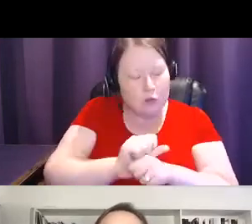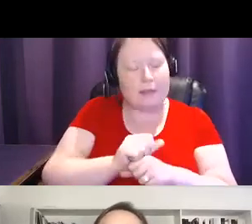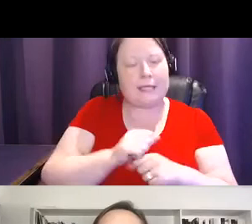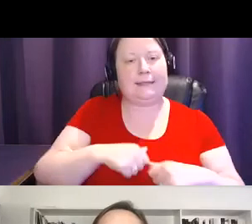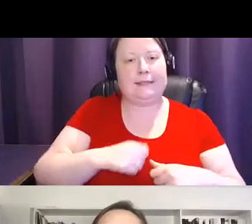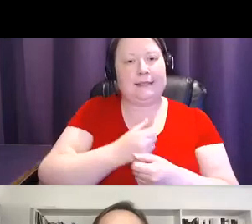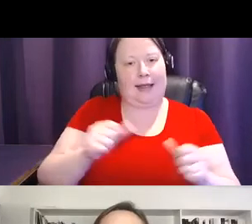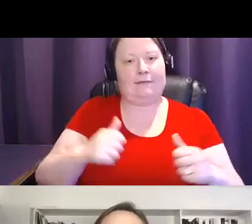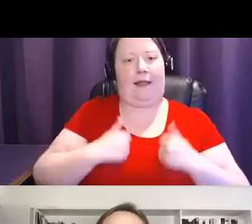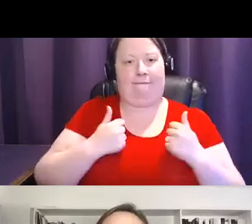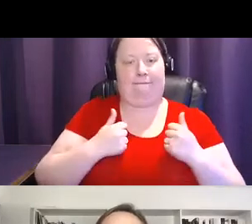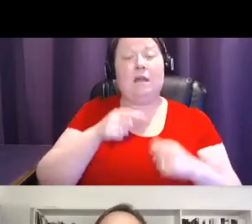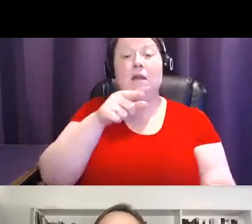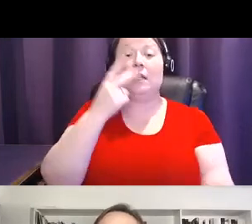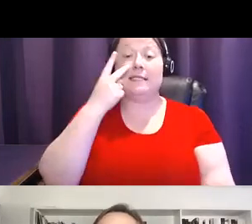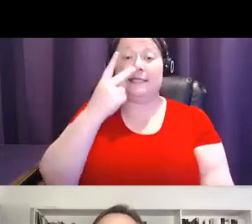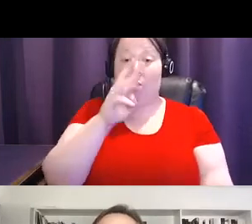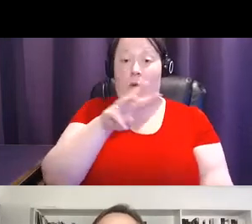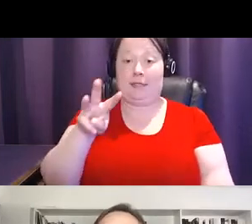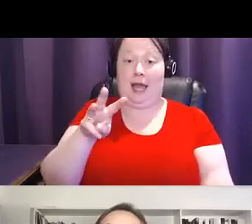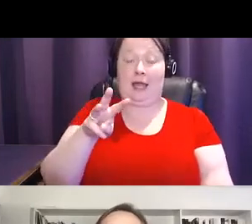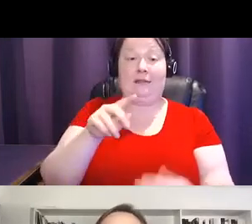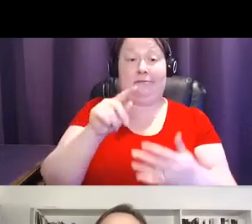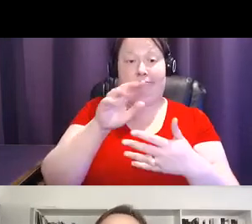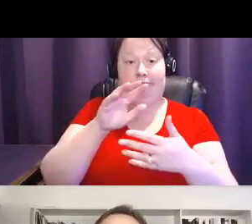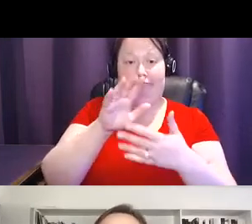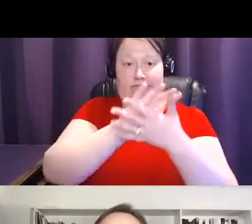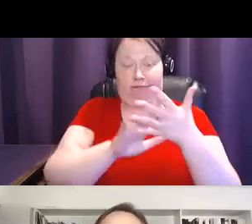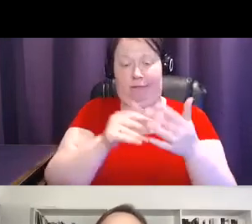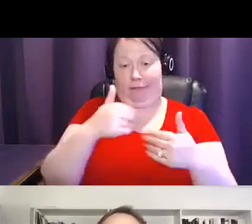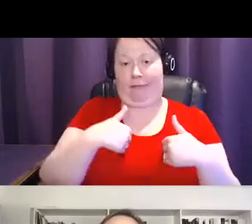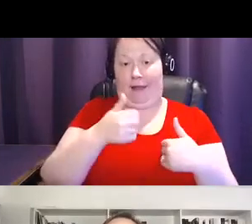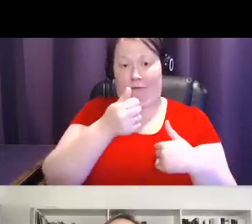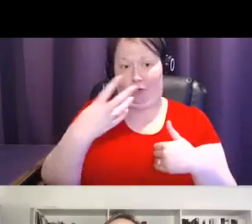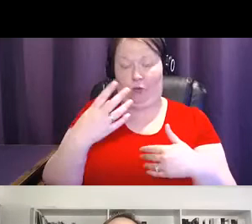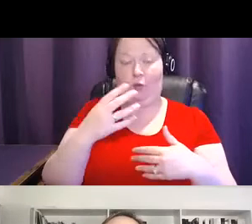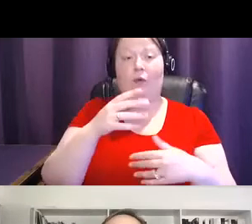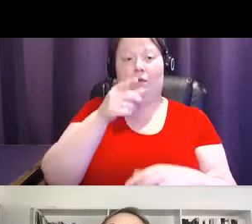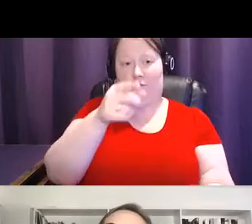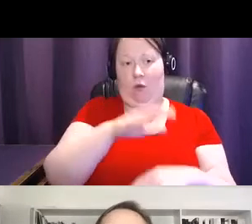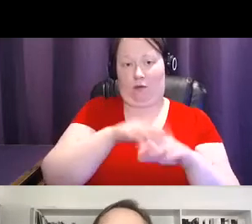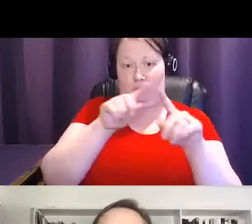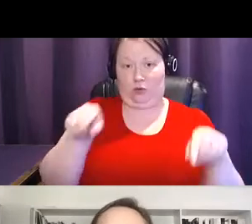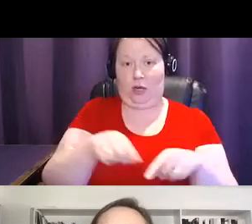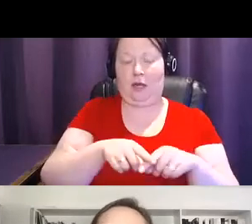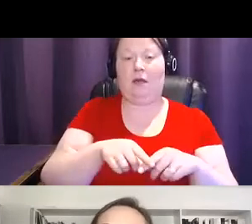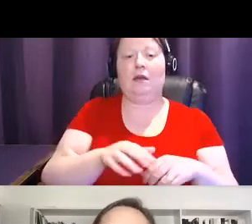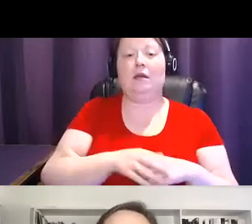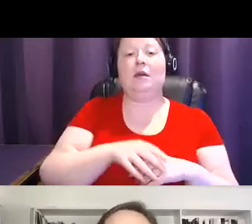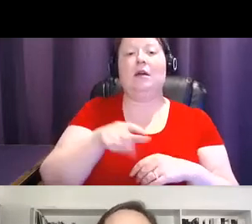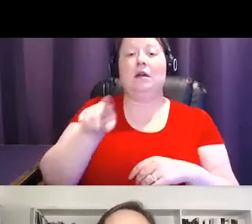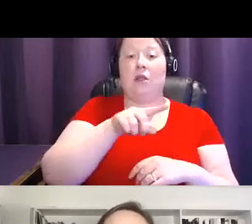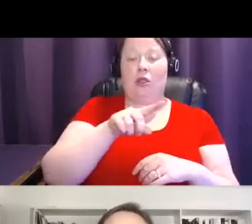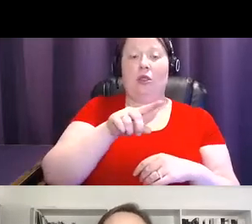the websites that you see up here on the screen, BreastHealthResources.org, CheckMyBreasts.org, and BreastHealthQuestions.org. They are